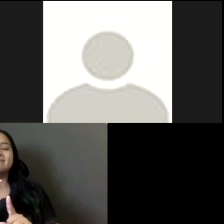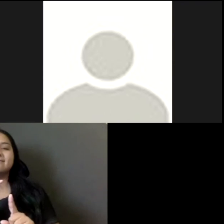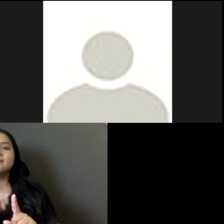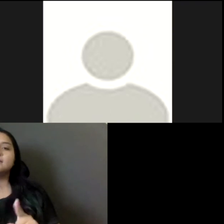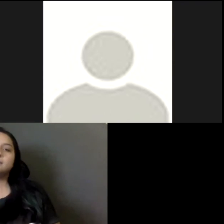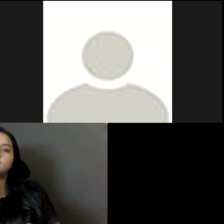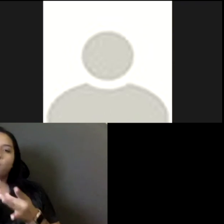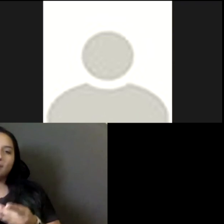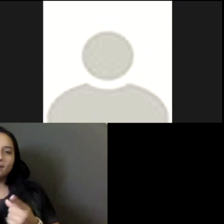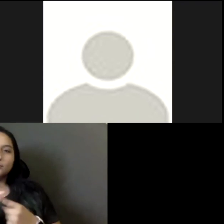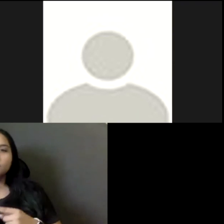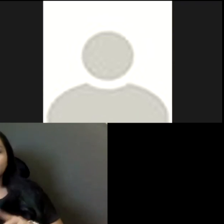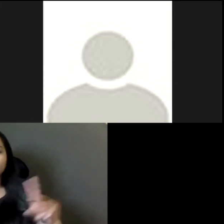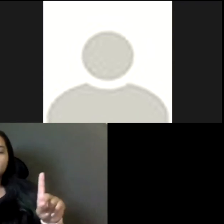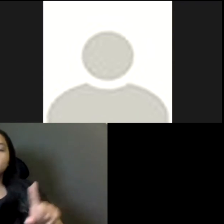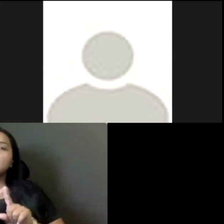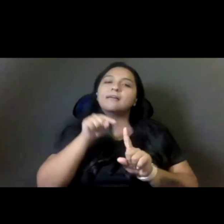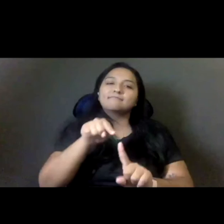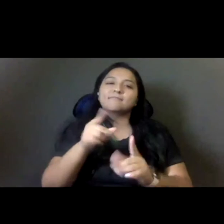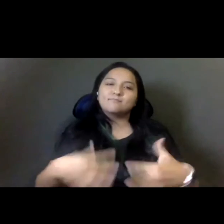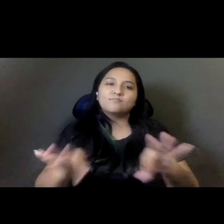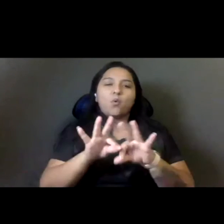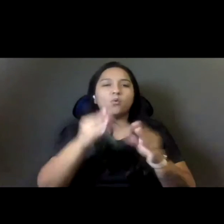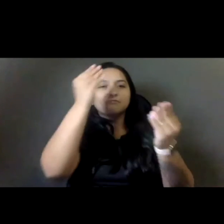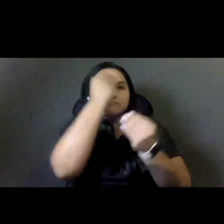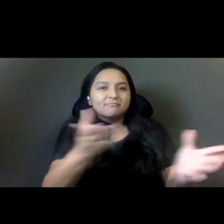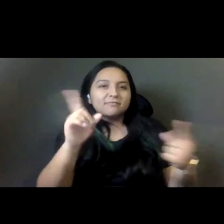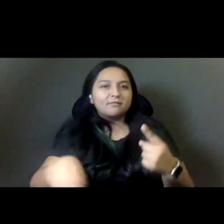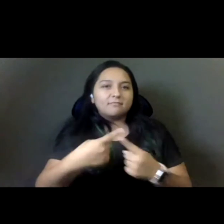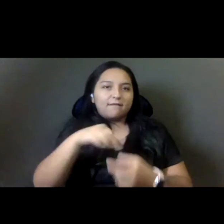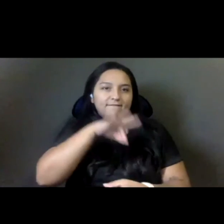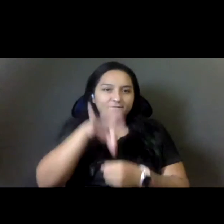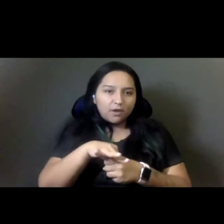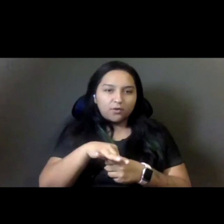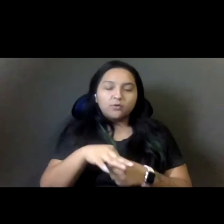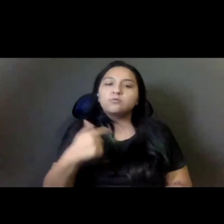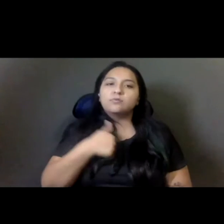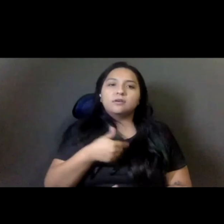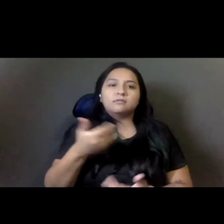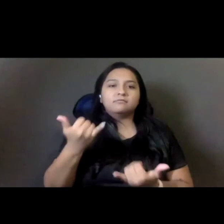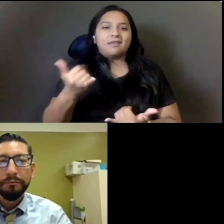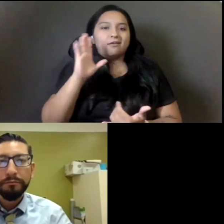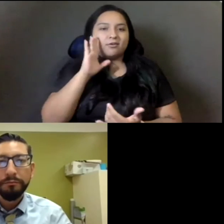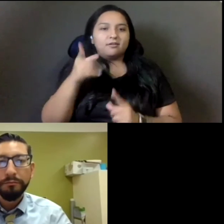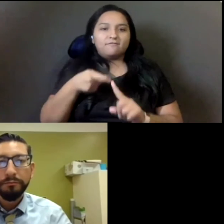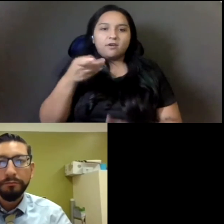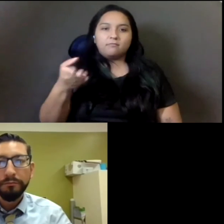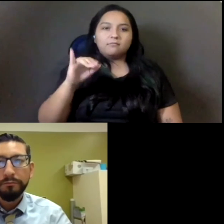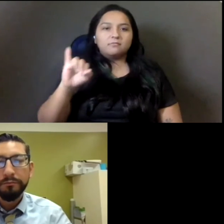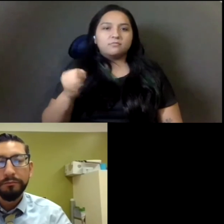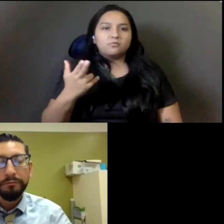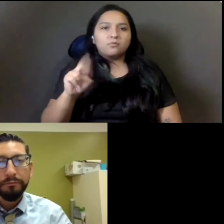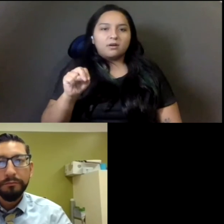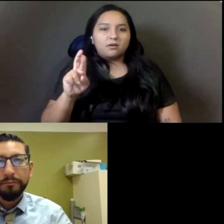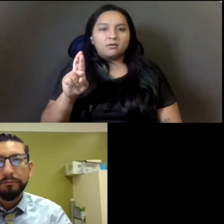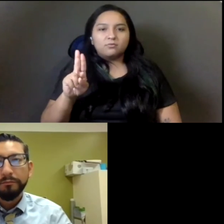Rubagava at ACE, and Oyama Obekiya from Black Women for Wellness Action Project. Then on the C4 side, which is, of course, where